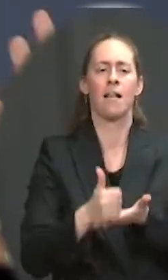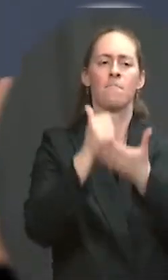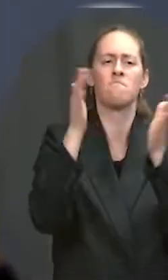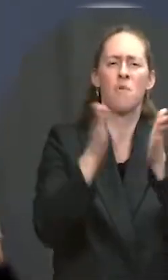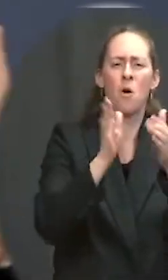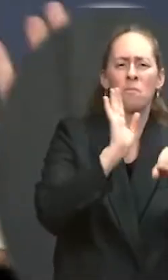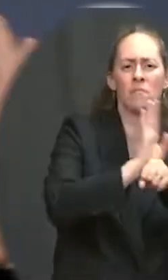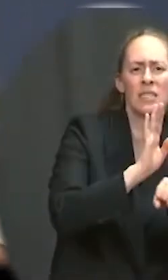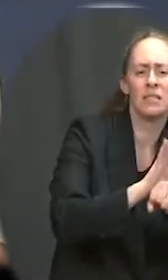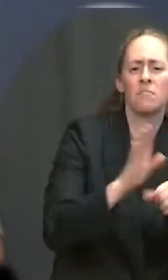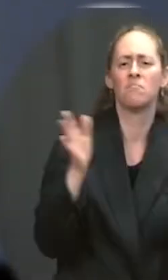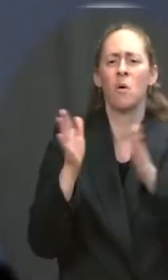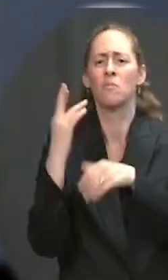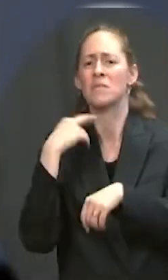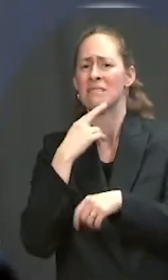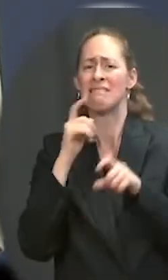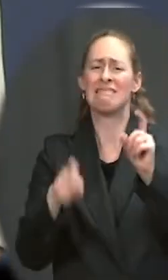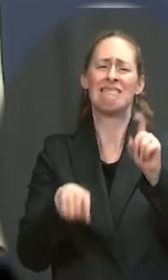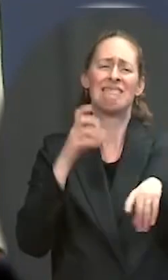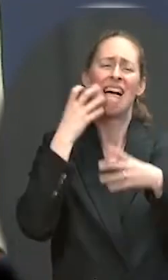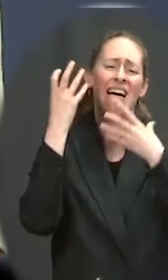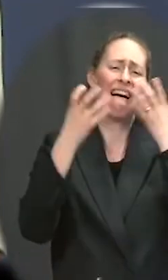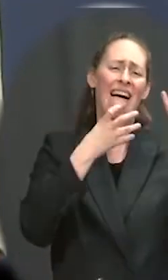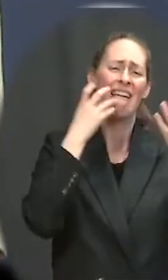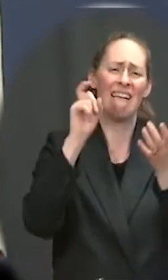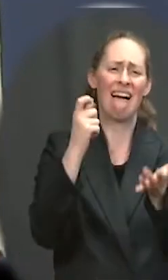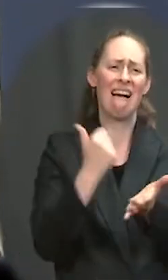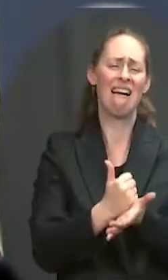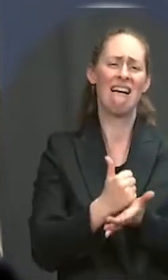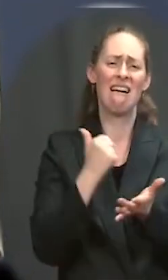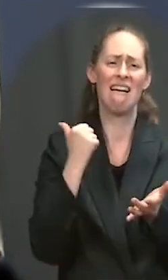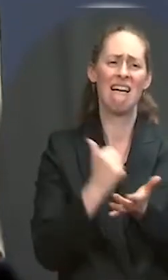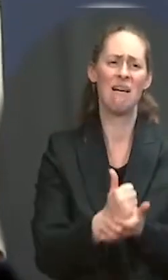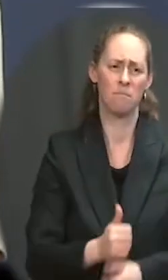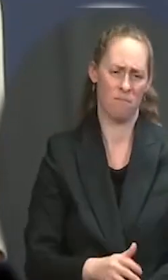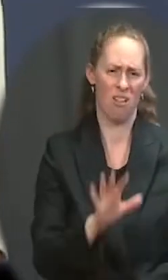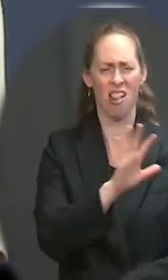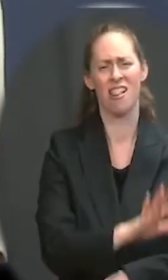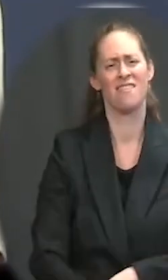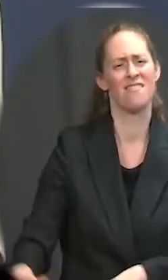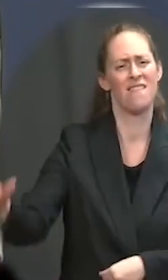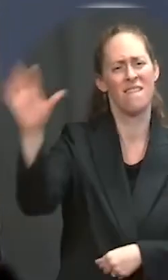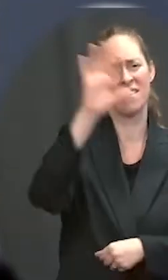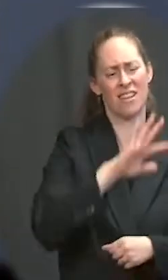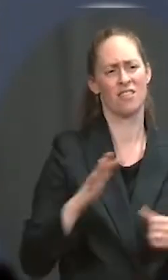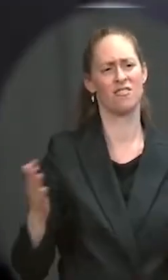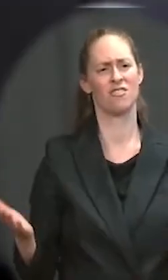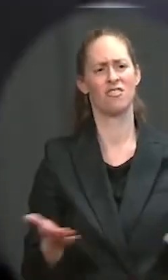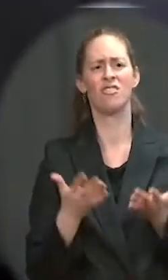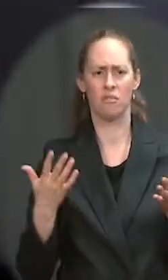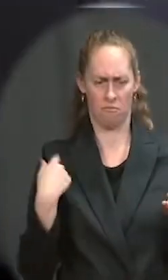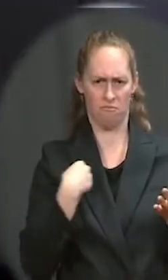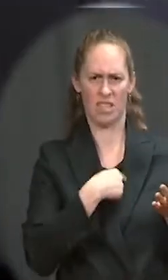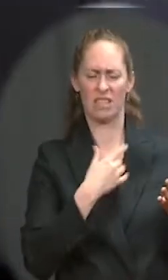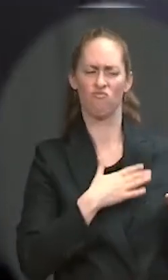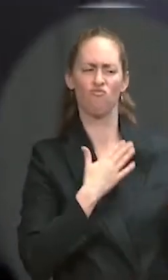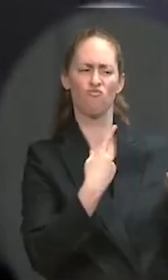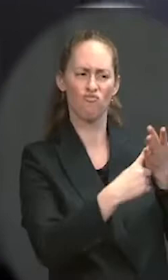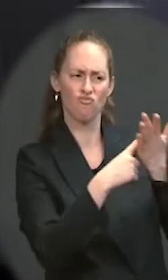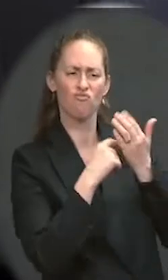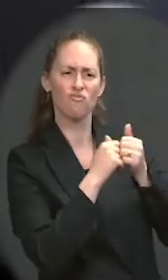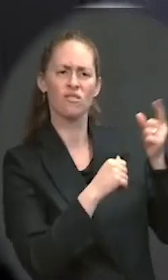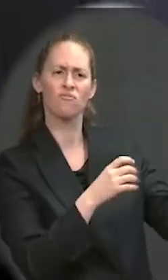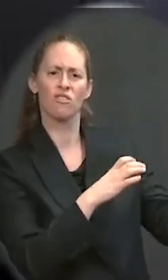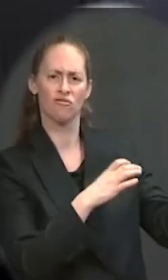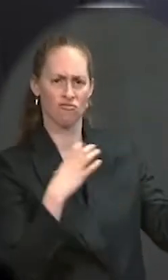are in communities across the country. So we will, we're happy to have a conversation with Congress about that. Okay. And my question on the patents, you were talking